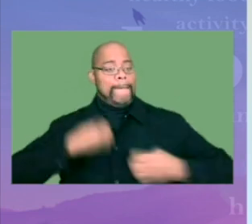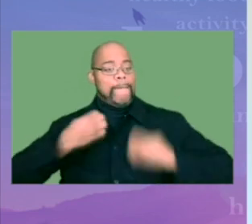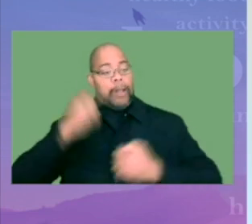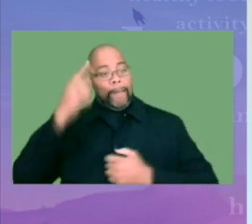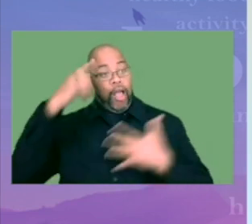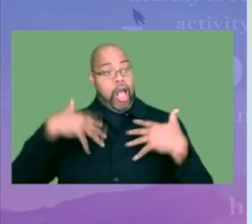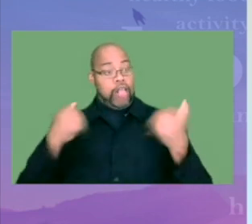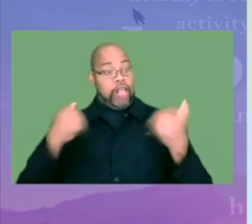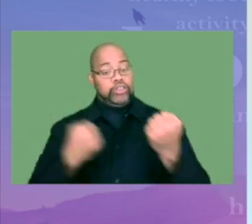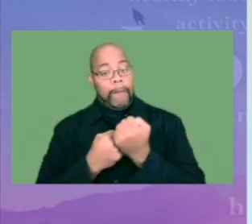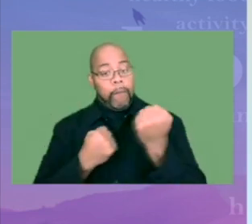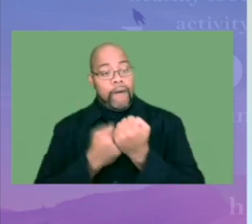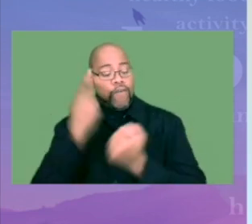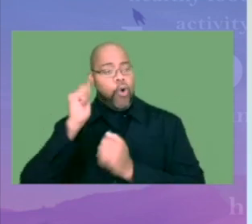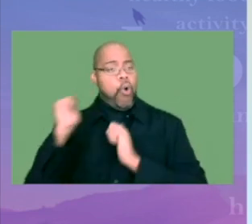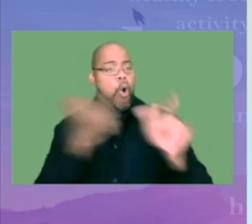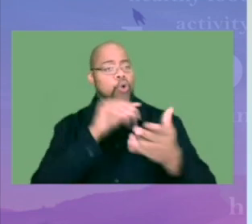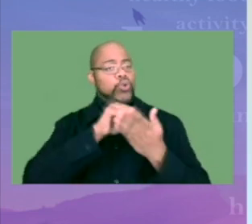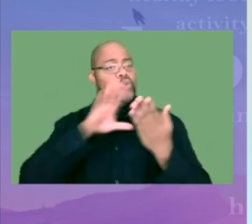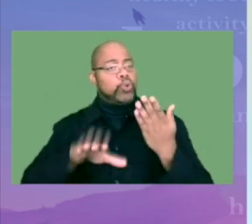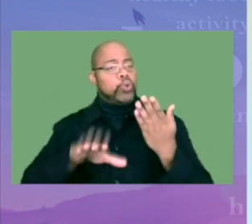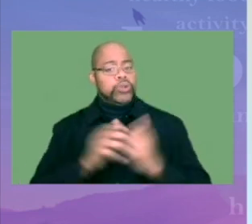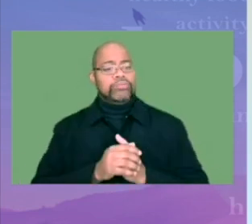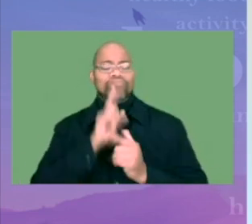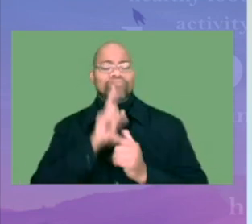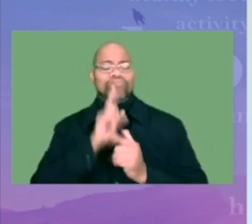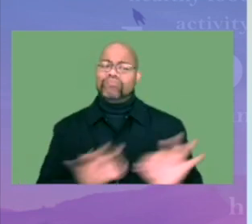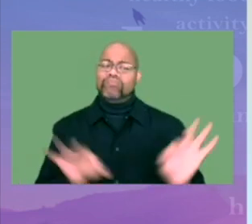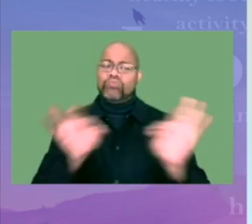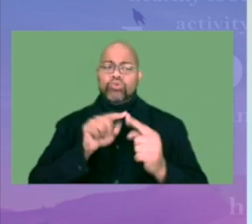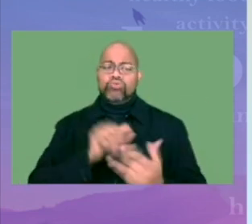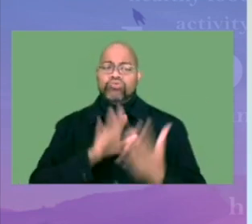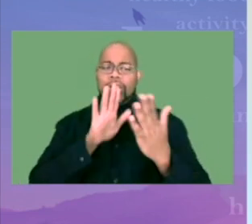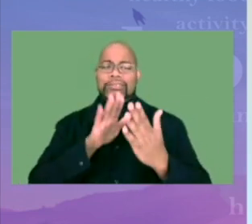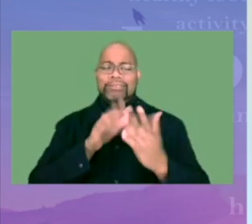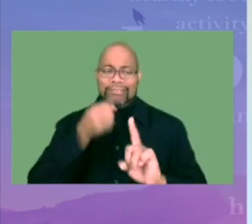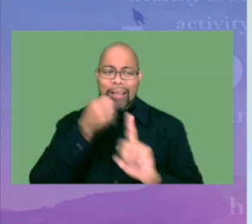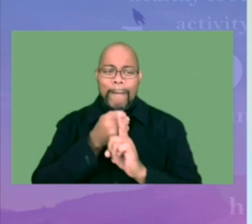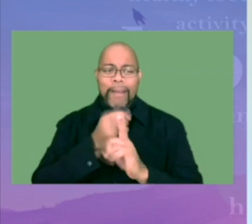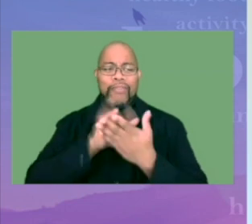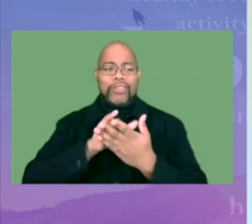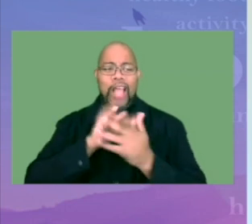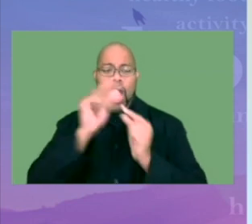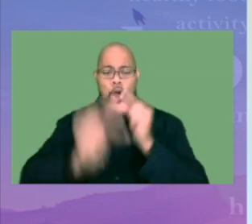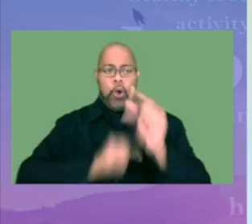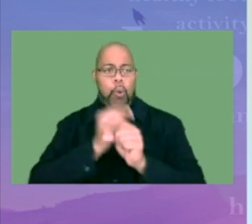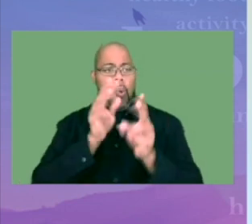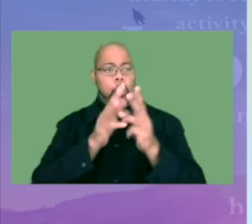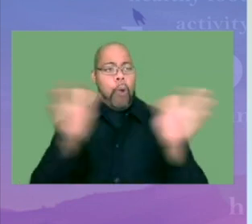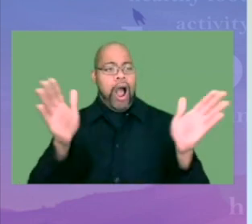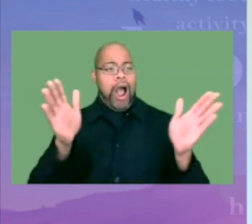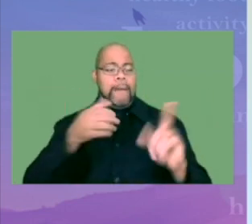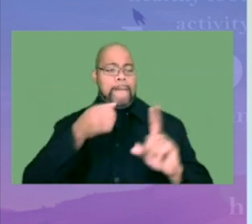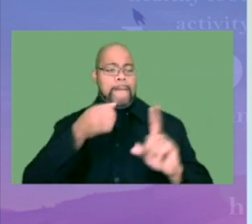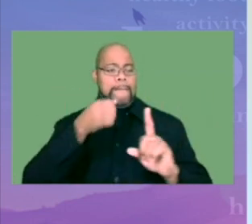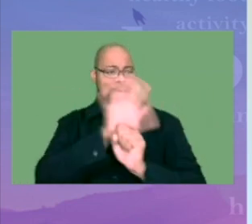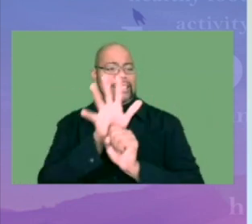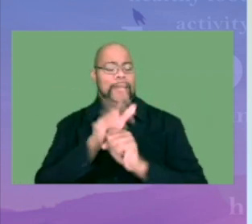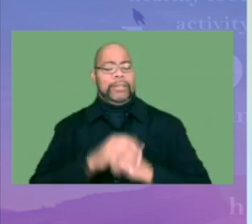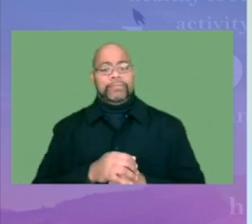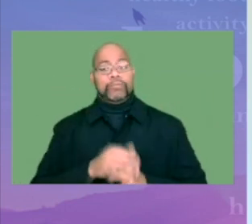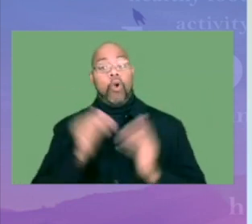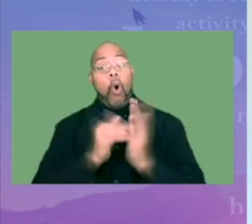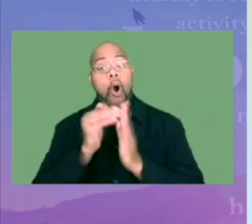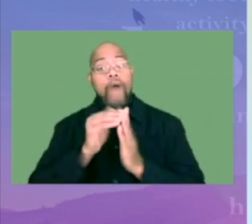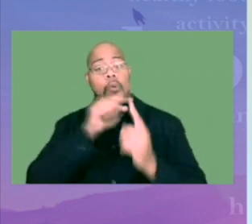access to social, emotional, and mental health supports for all students is vital to address impacts of this global pandemic.